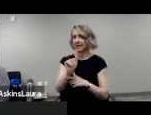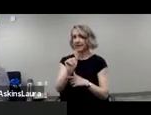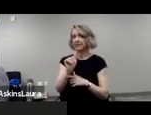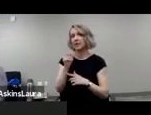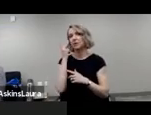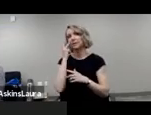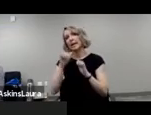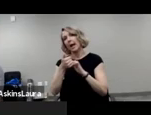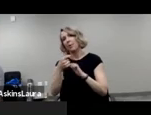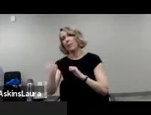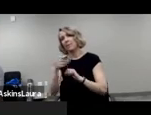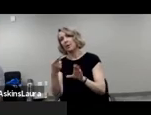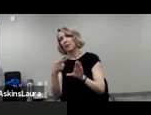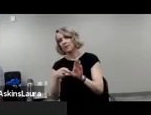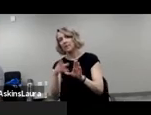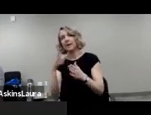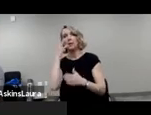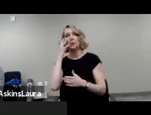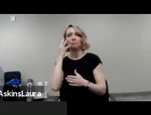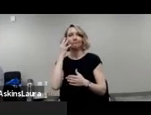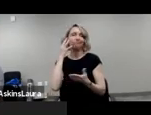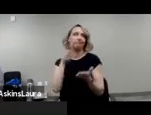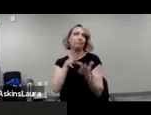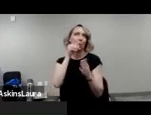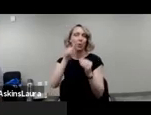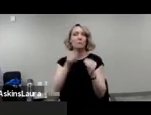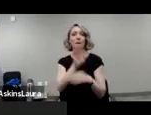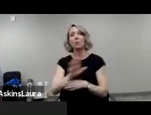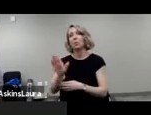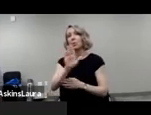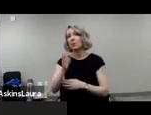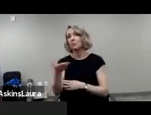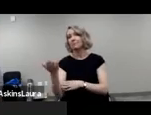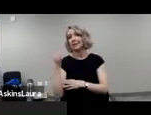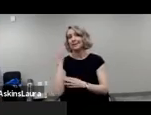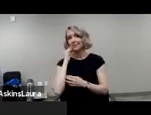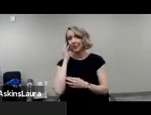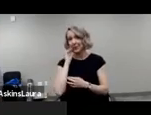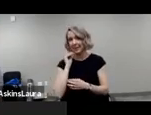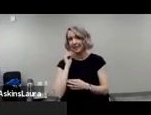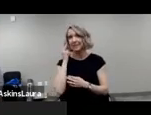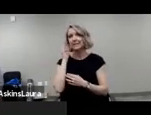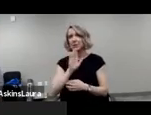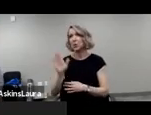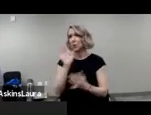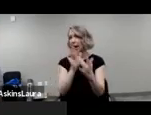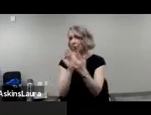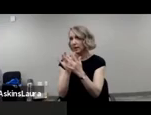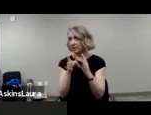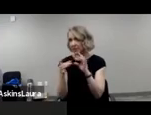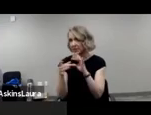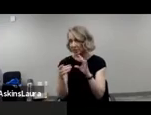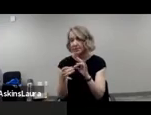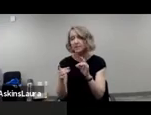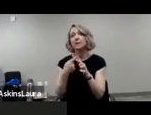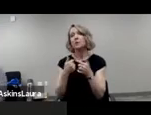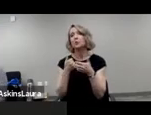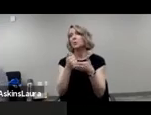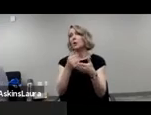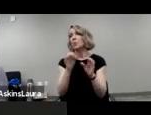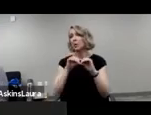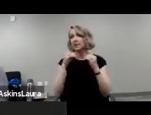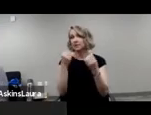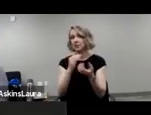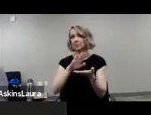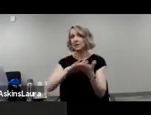and learn about their past experiences, get their reactions to some outreach messages, and to help organizations be